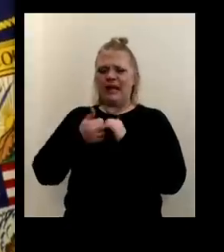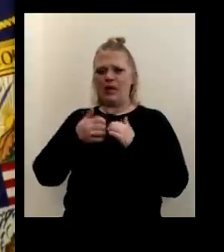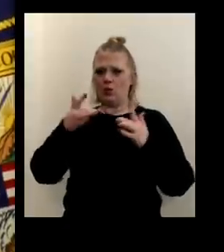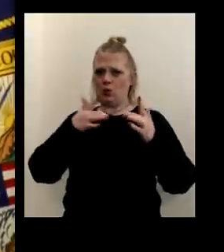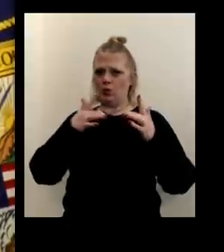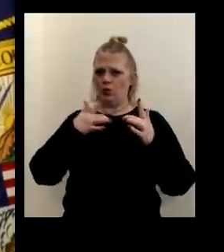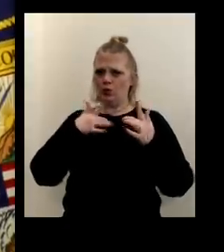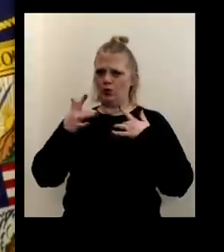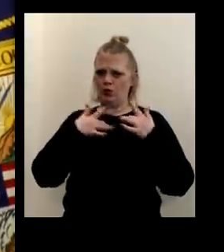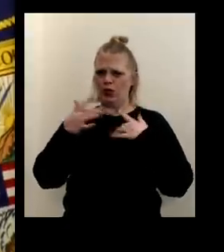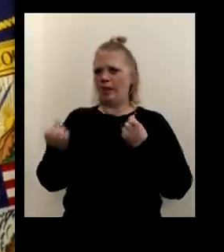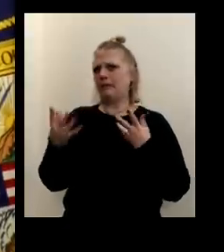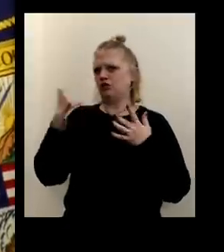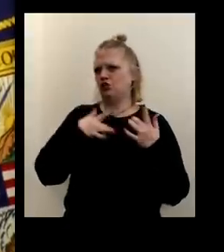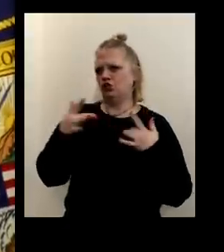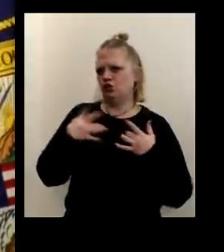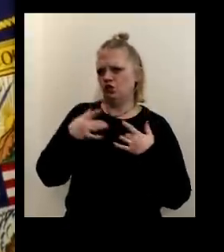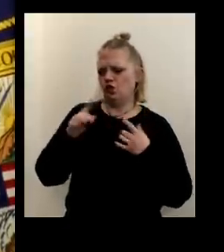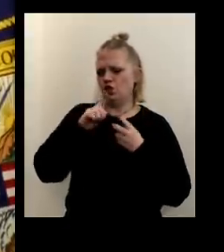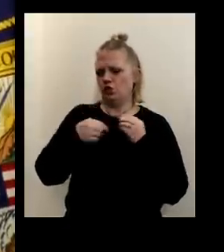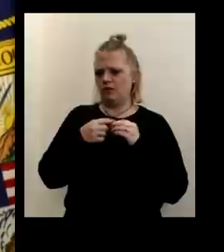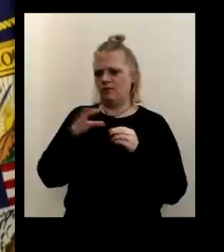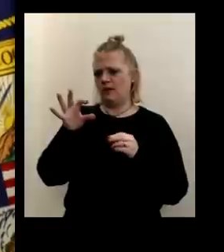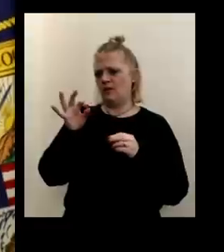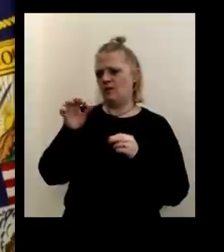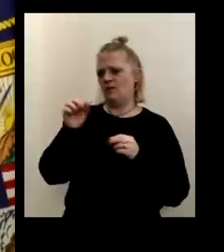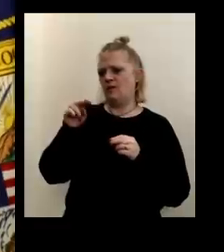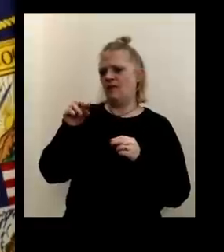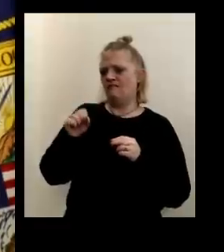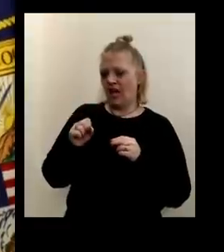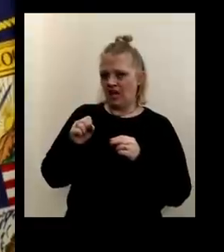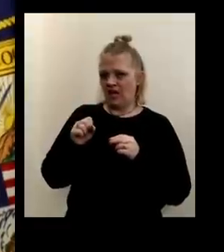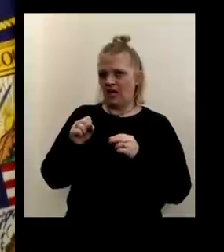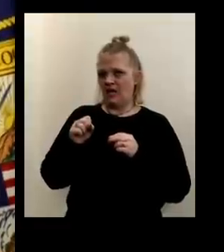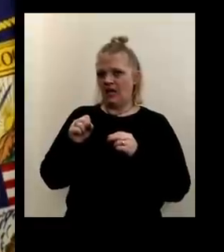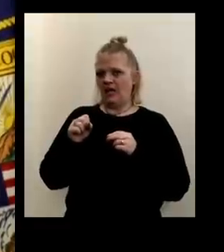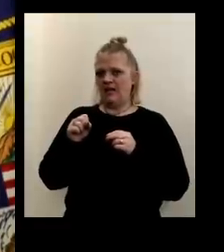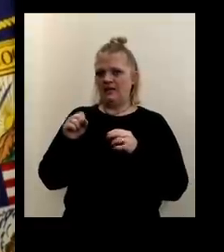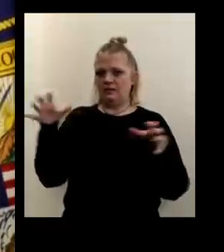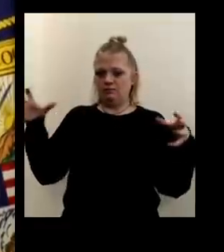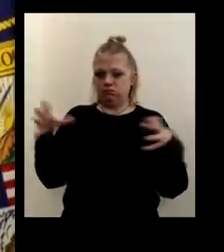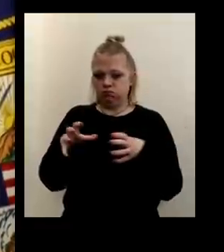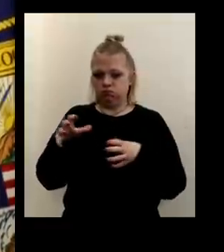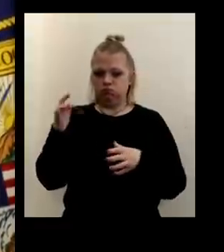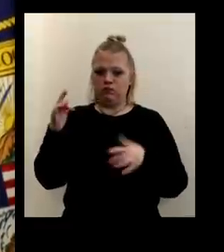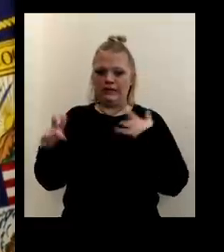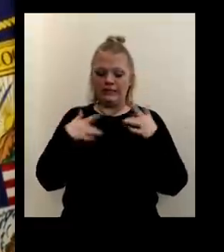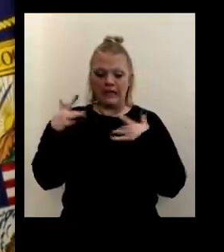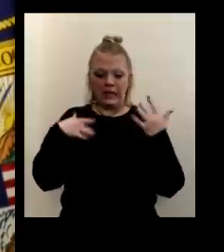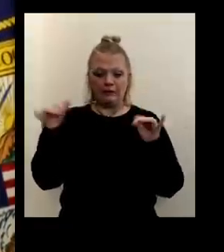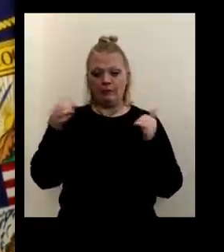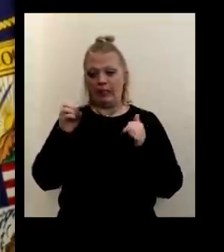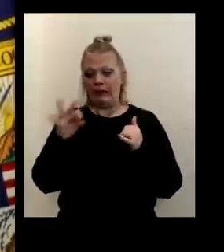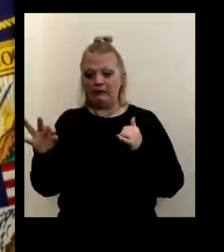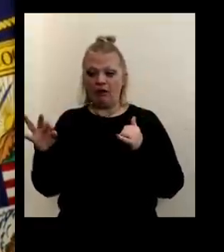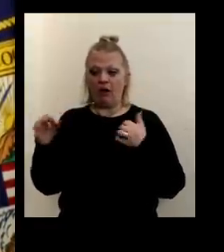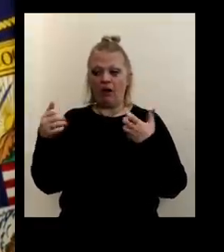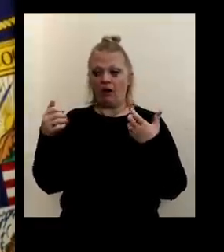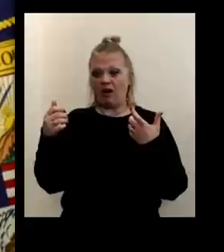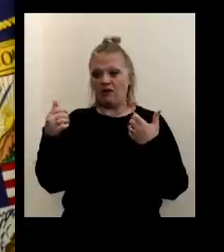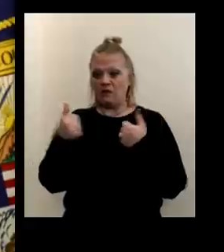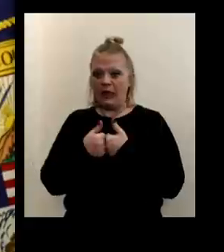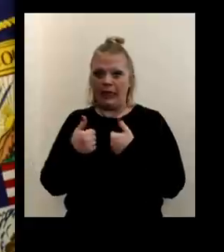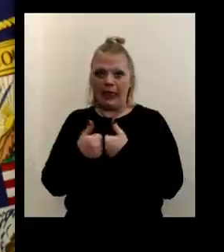are you about fans getting together with all the excitement around the bills and the playoff game, getting together for watch